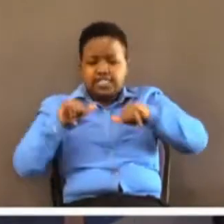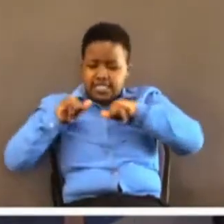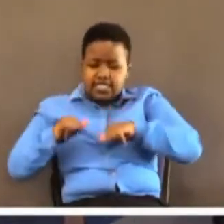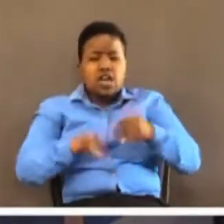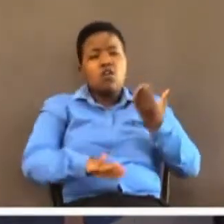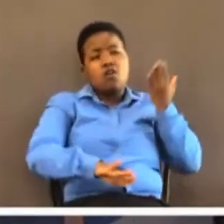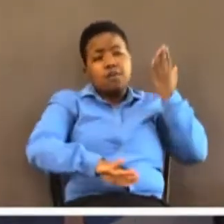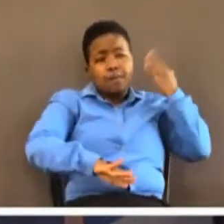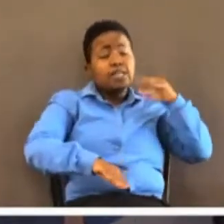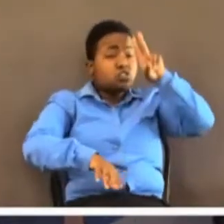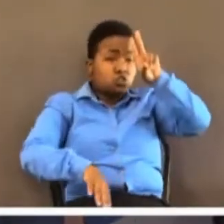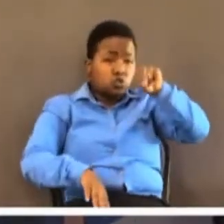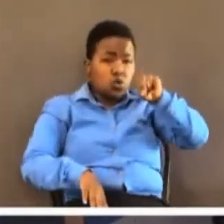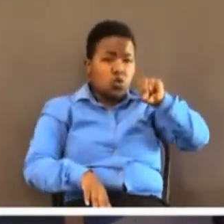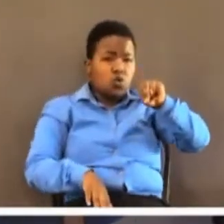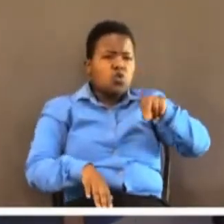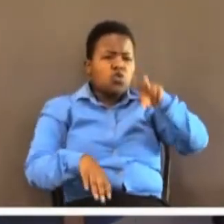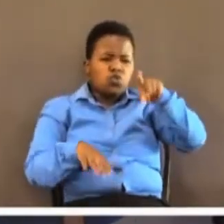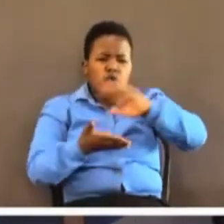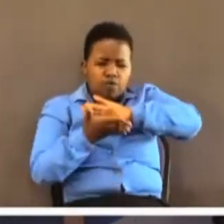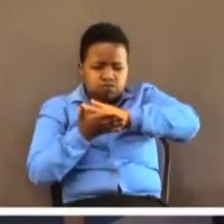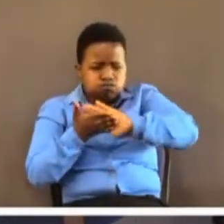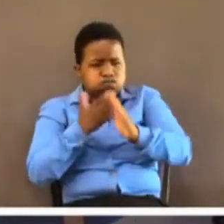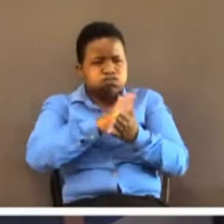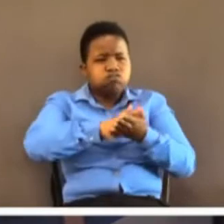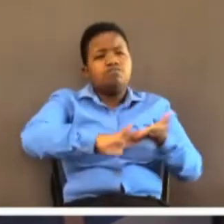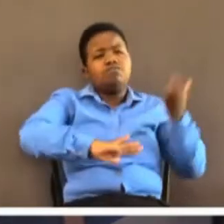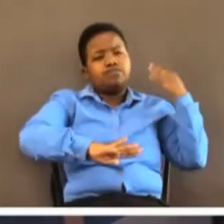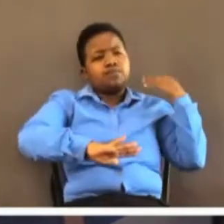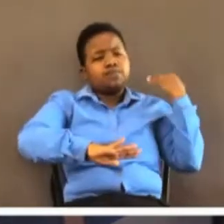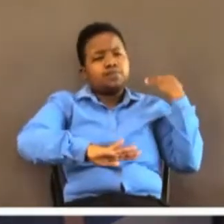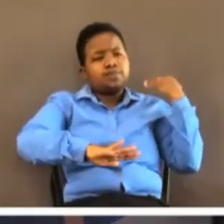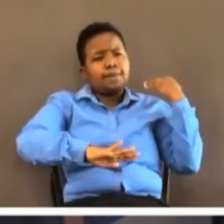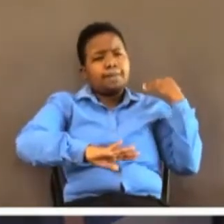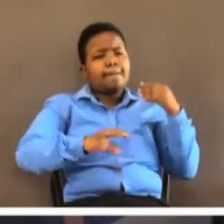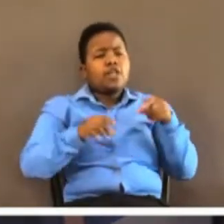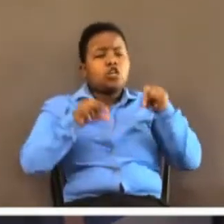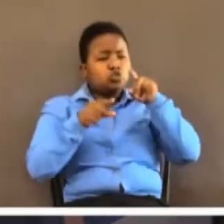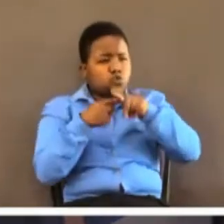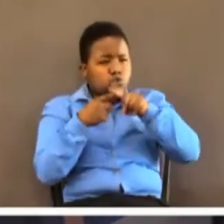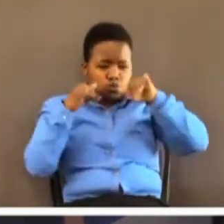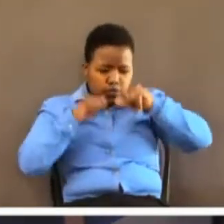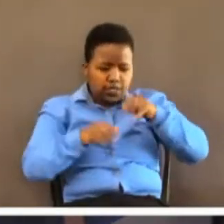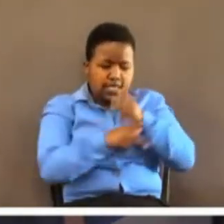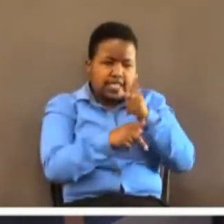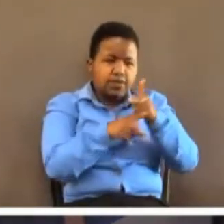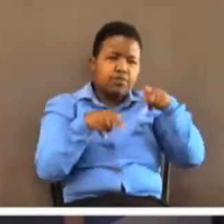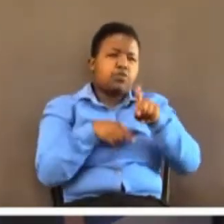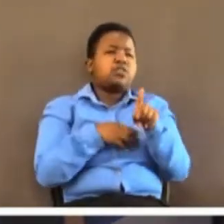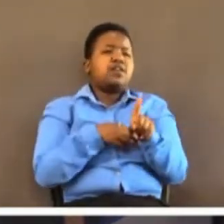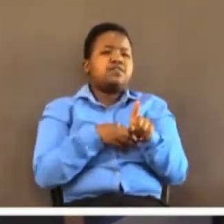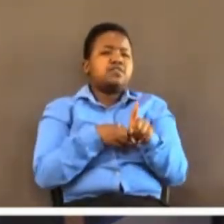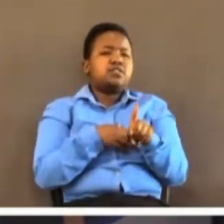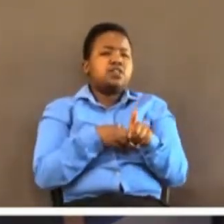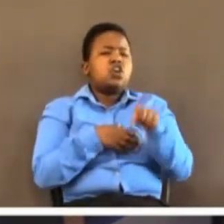sustain you. You cannot depend on your past victories to sustain you. In other words, you